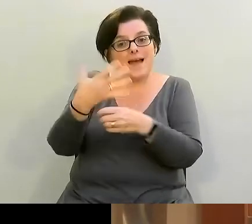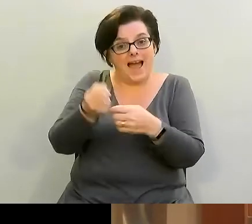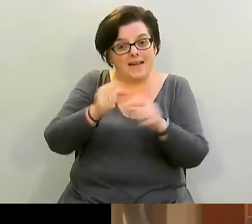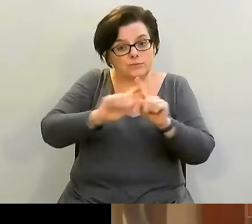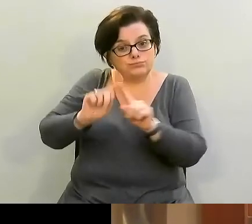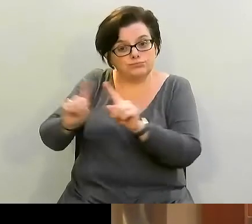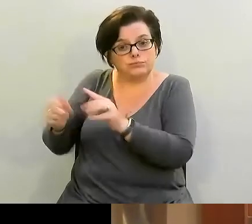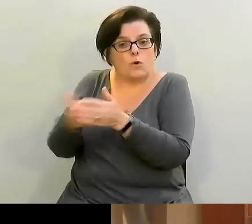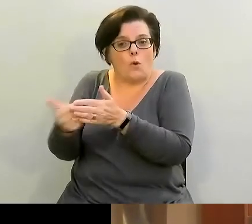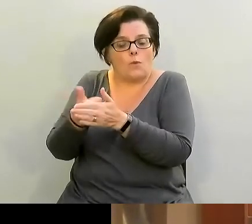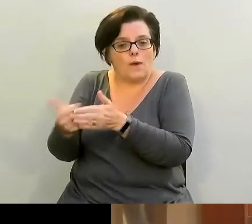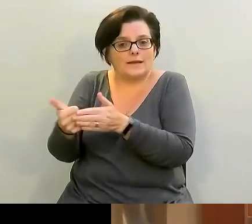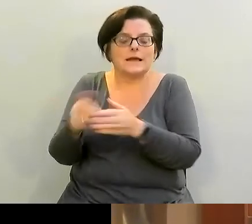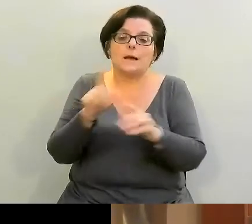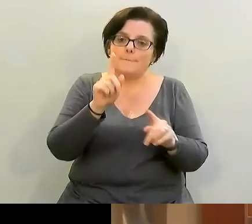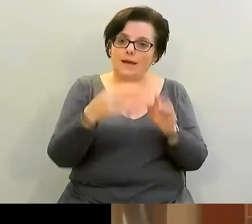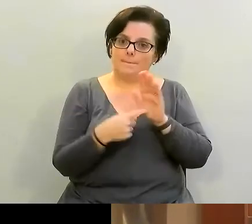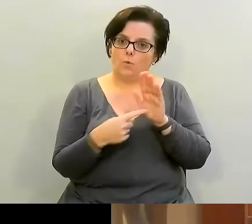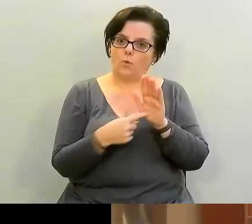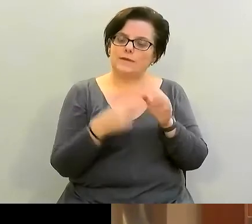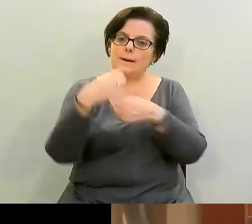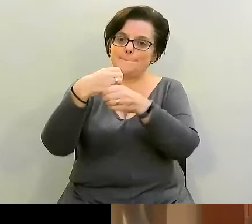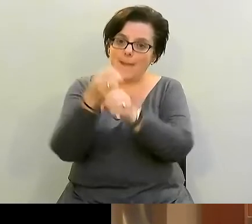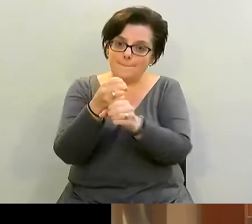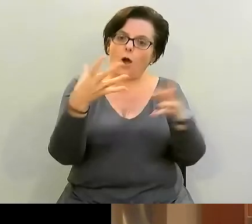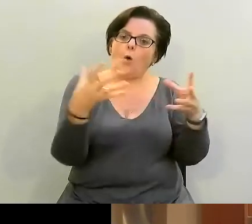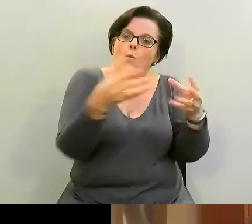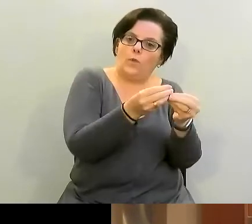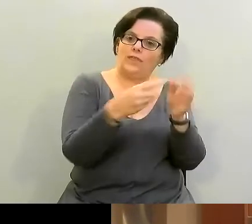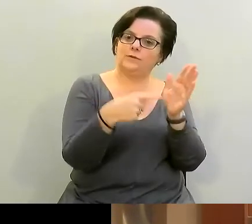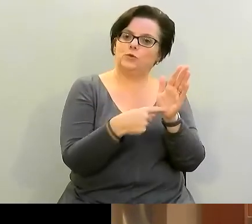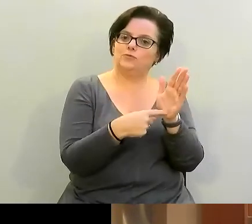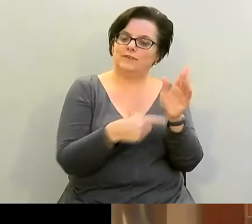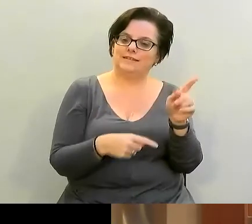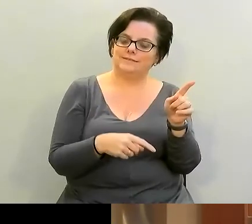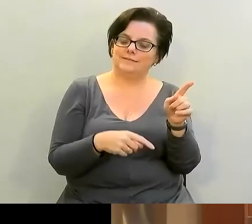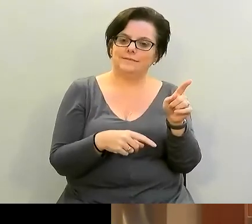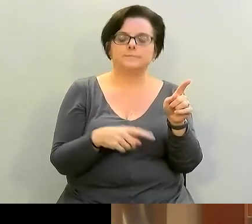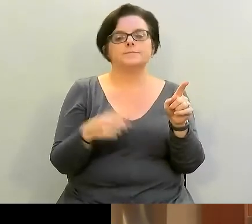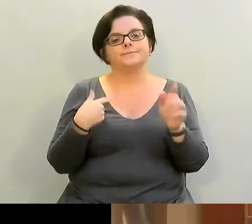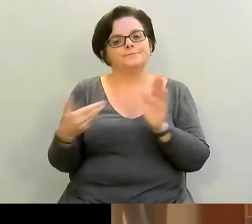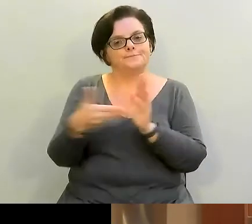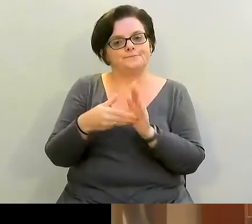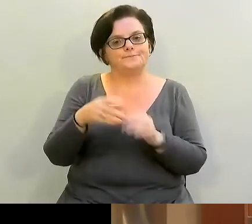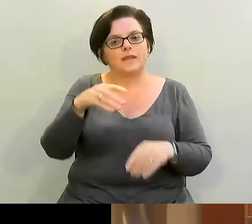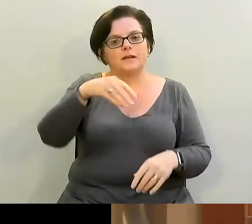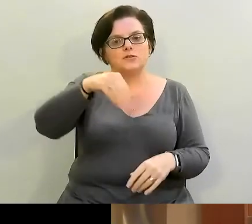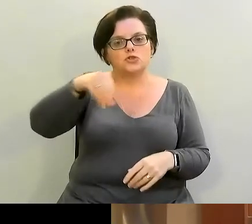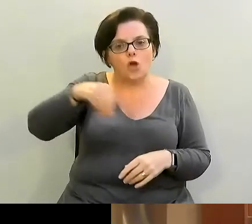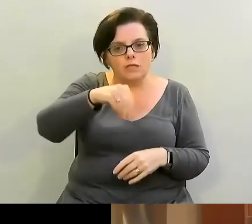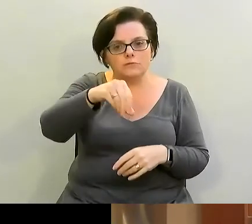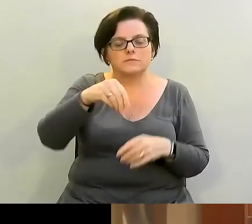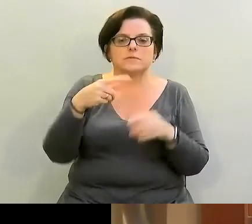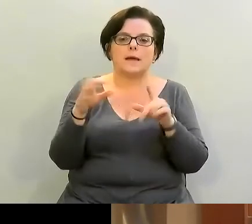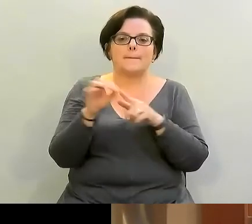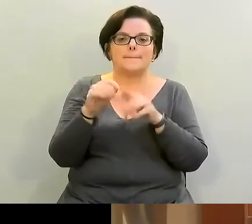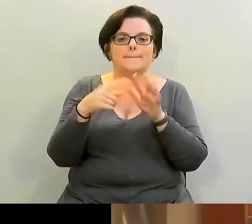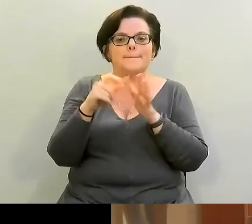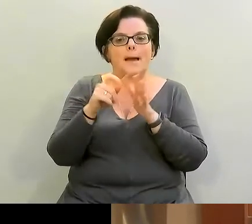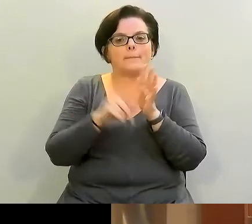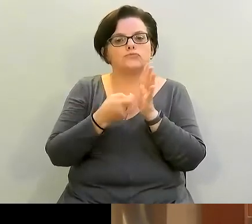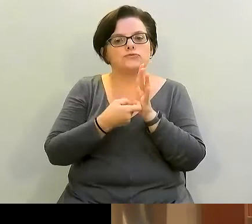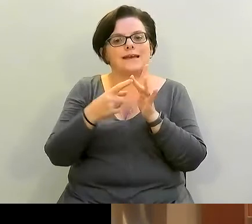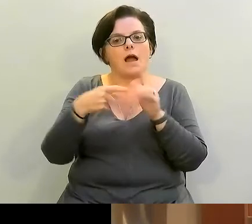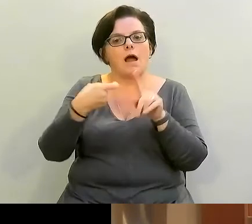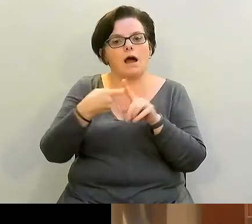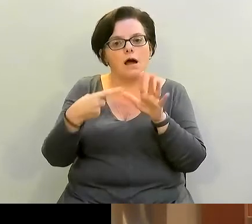important that it gets paired with turmeric. The next thing that I'm going to do is add some salt and some paprika and I